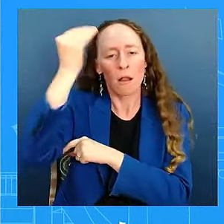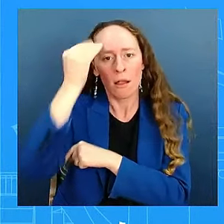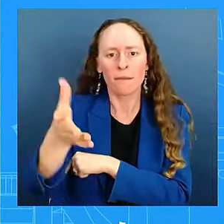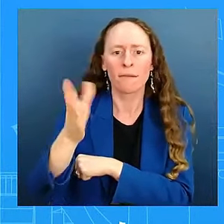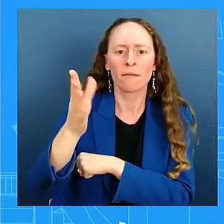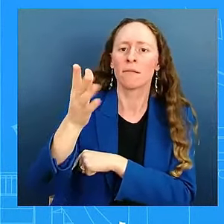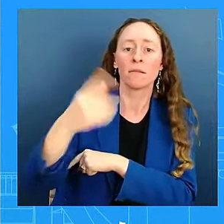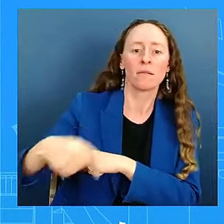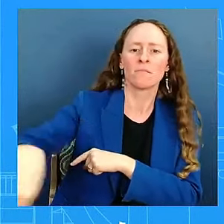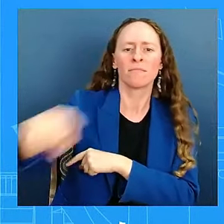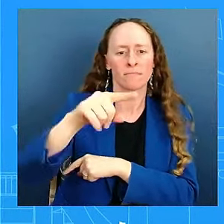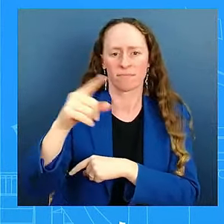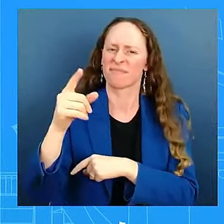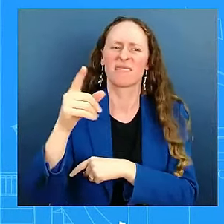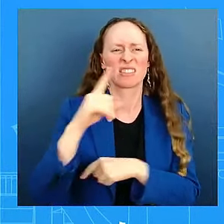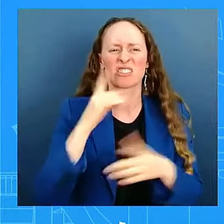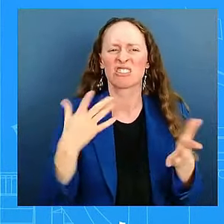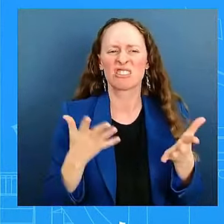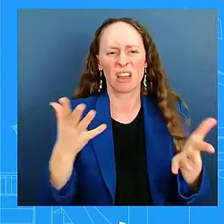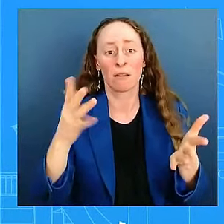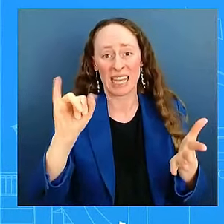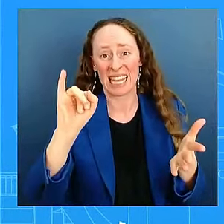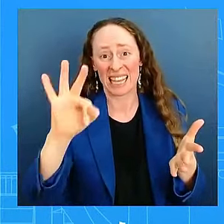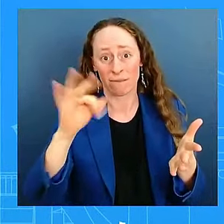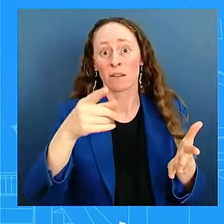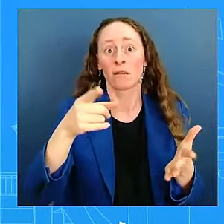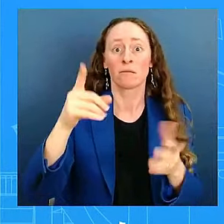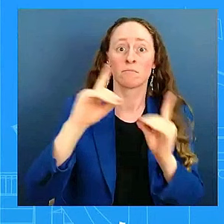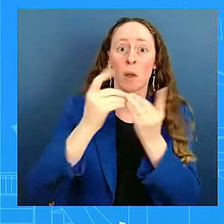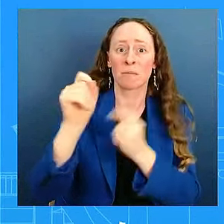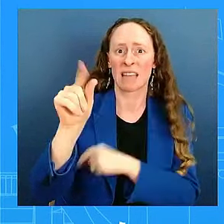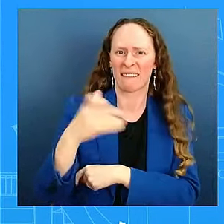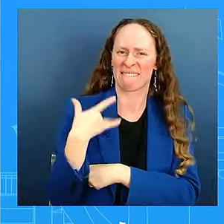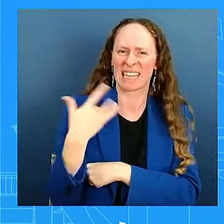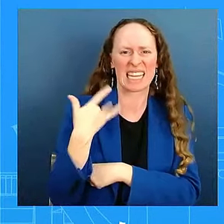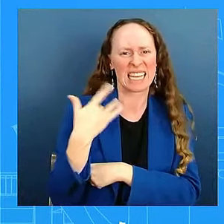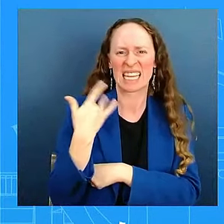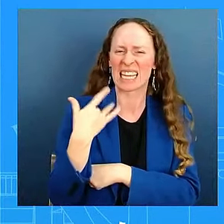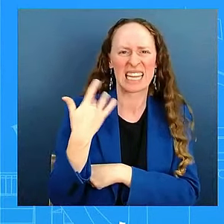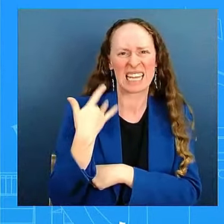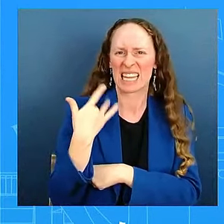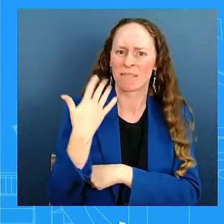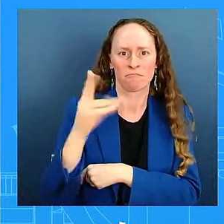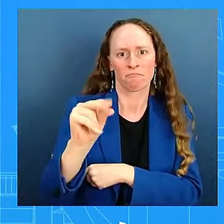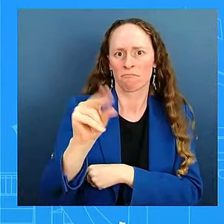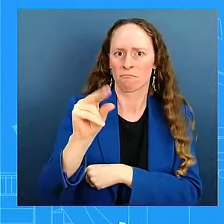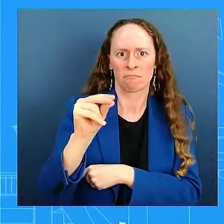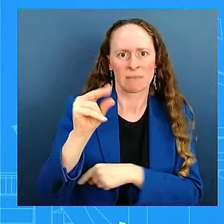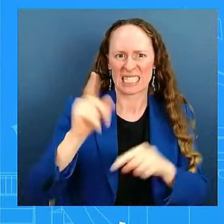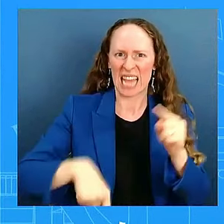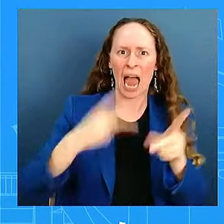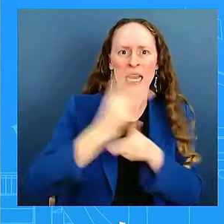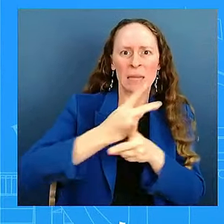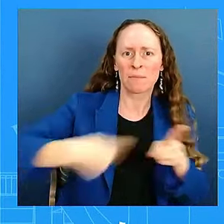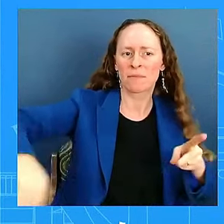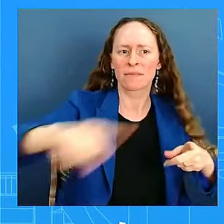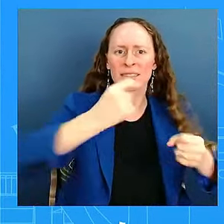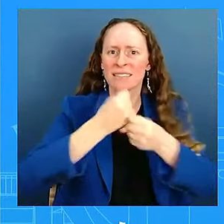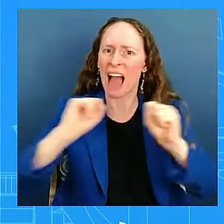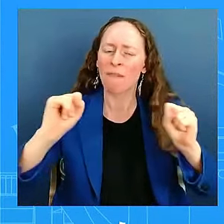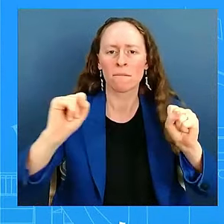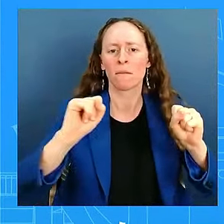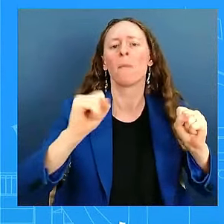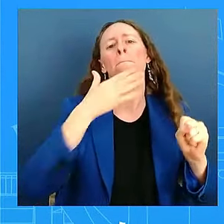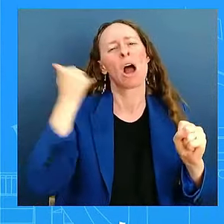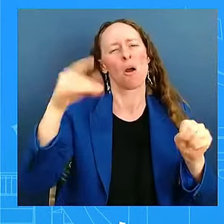because in extremis, we may not be able to get them out safely. Yes. Thanks, Jay. What is the U.S. view on whether